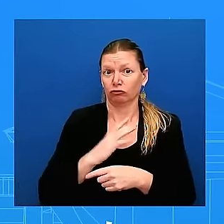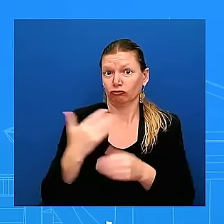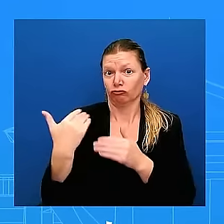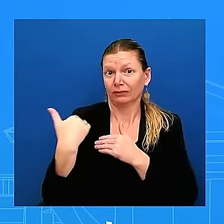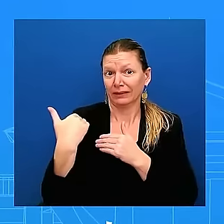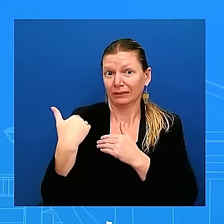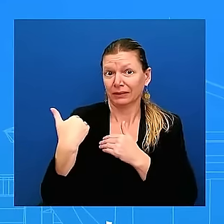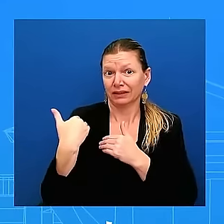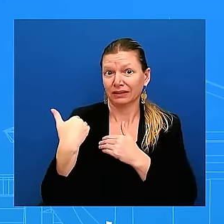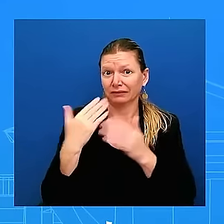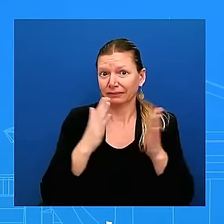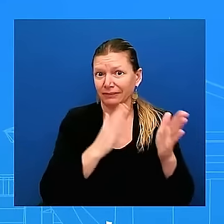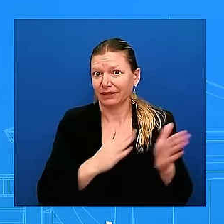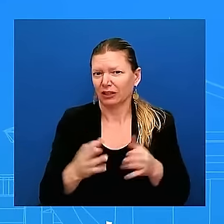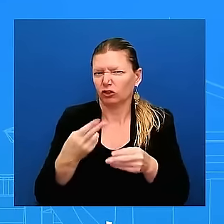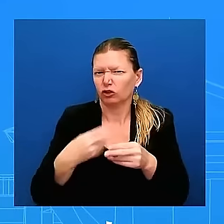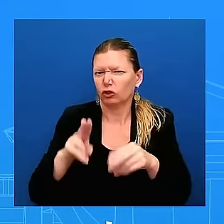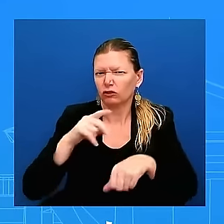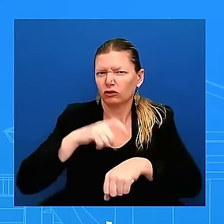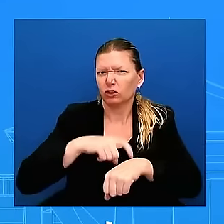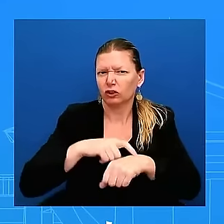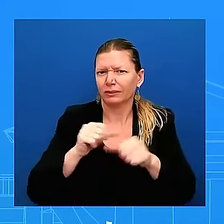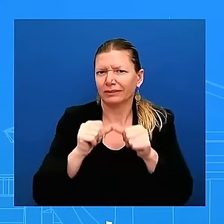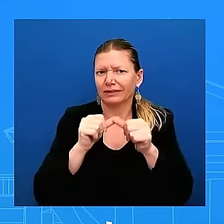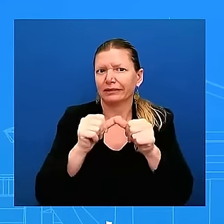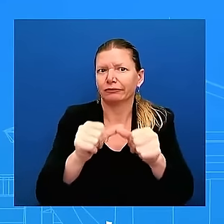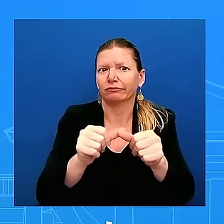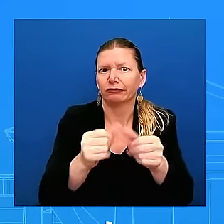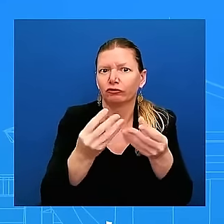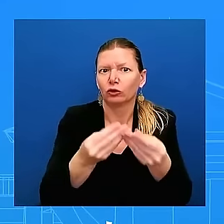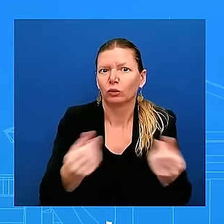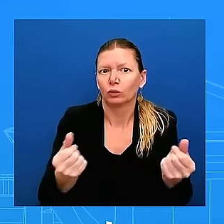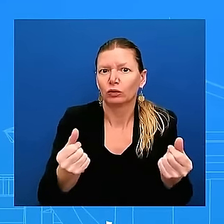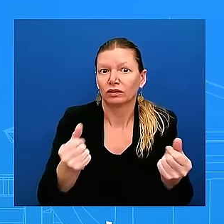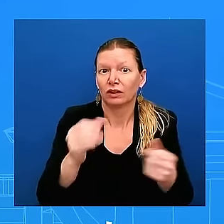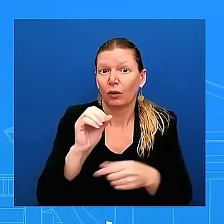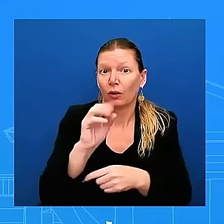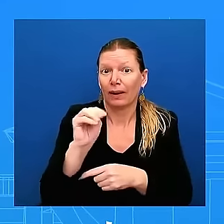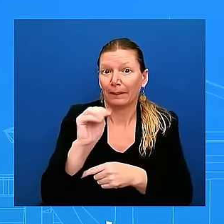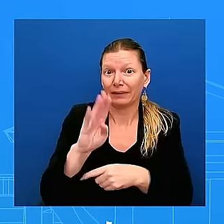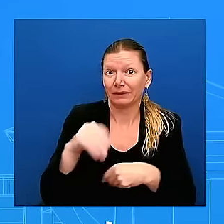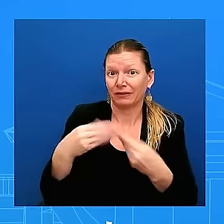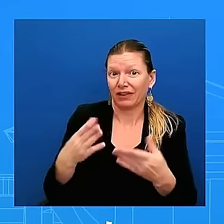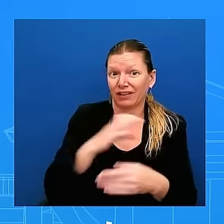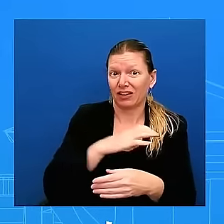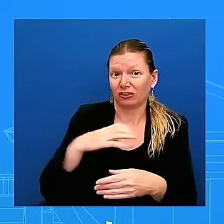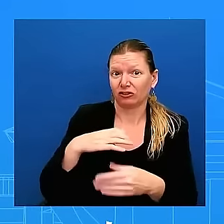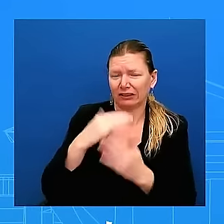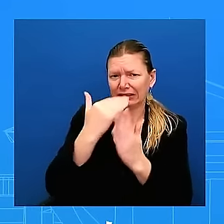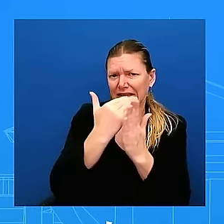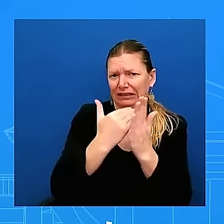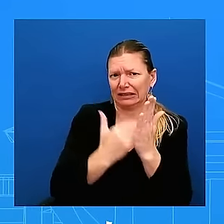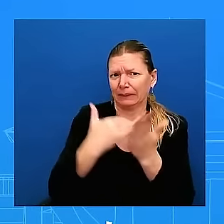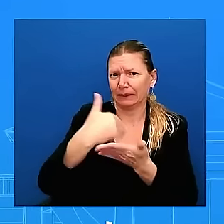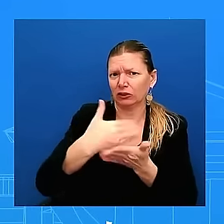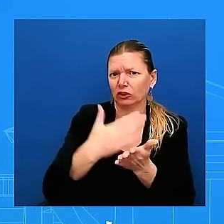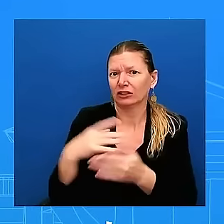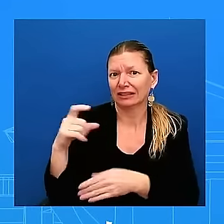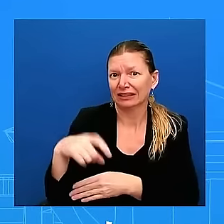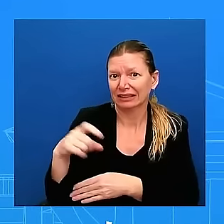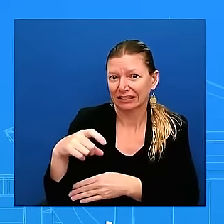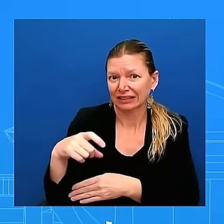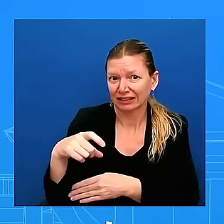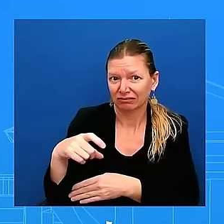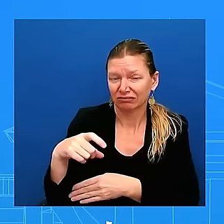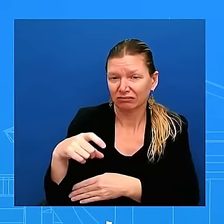resolution OMB provided Congress with a list of budget uh of budget needs to avoid disruptions to government services